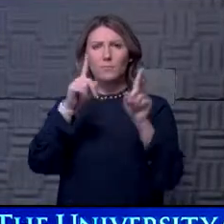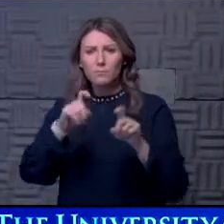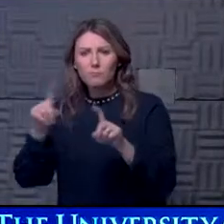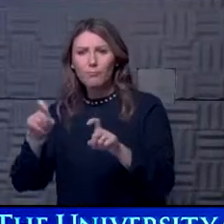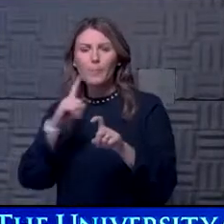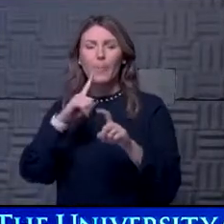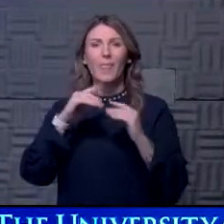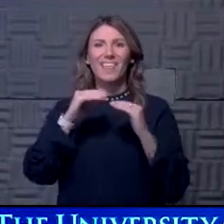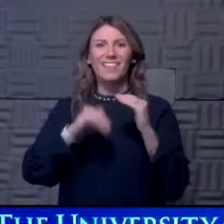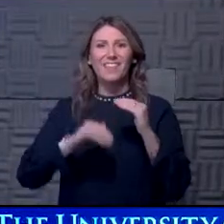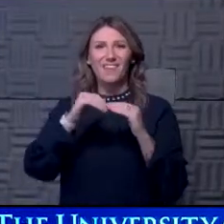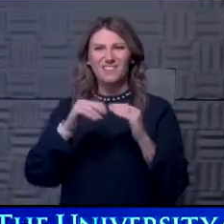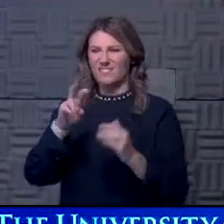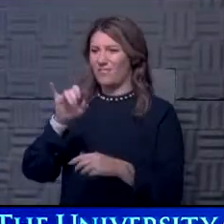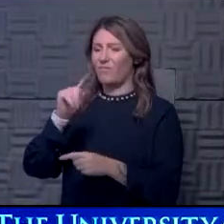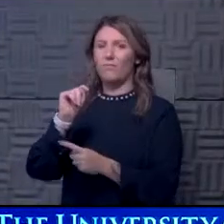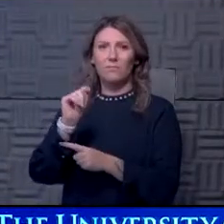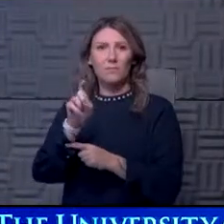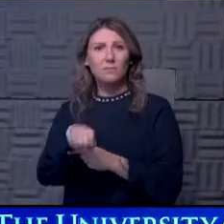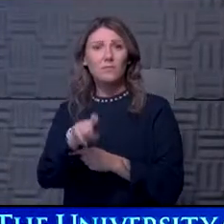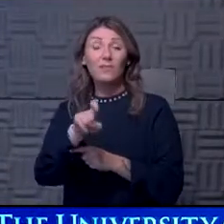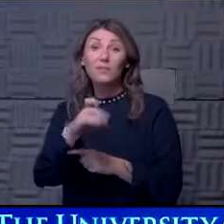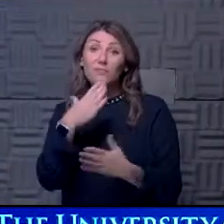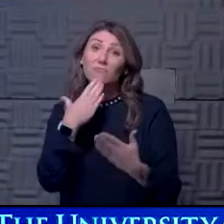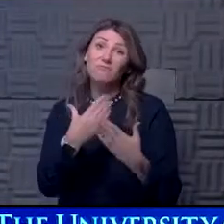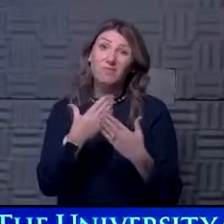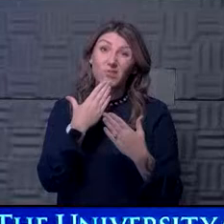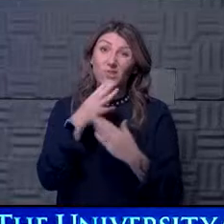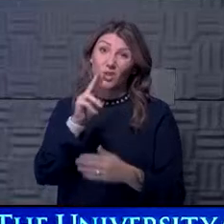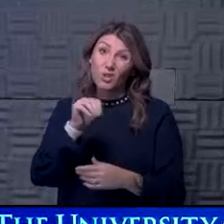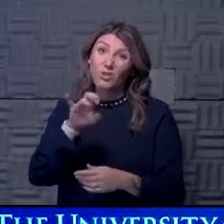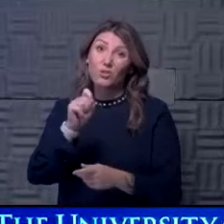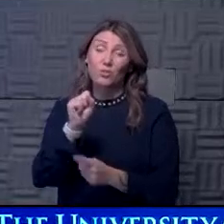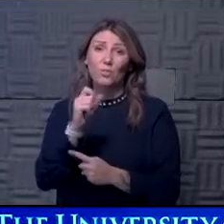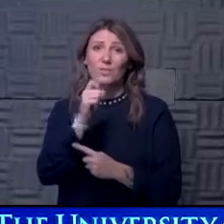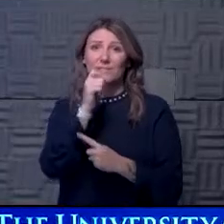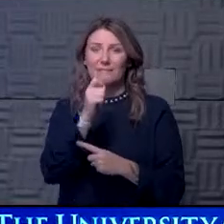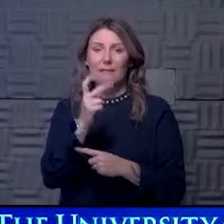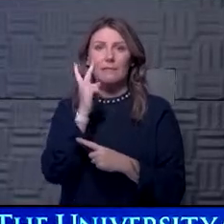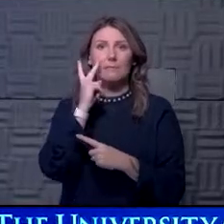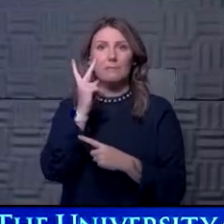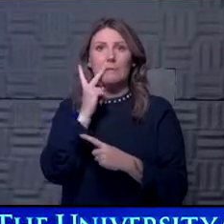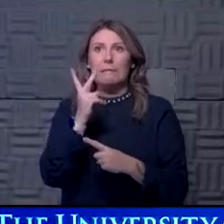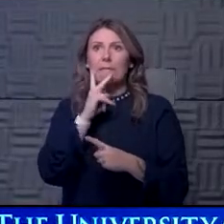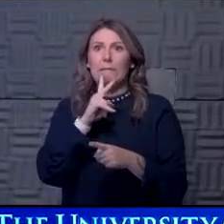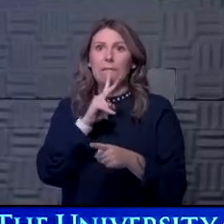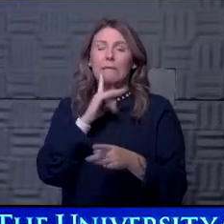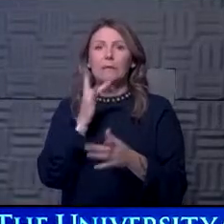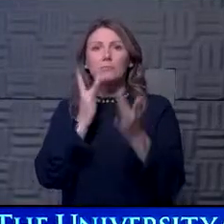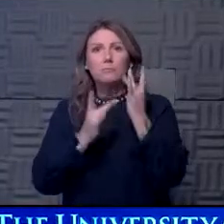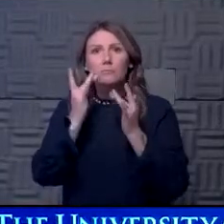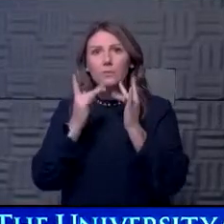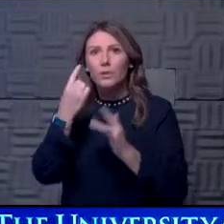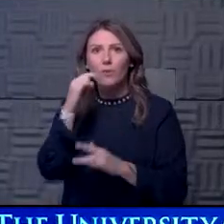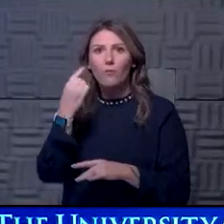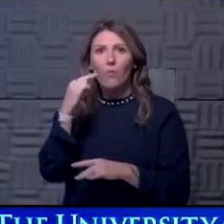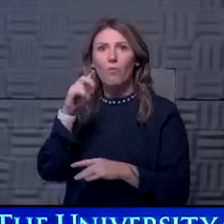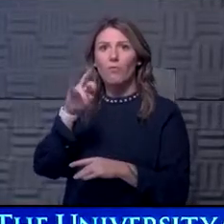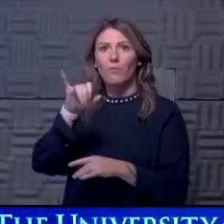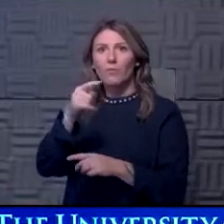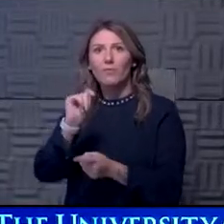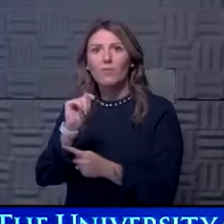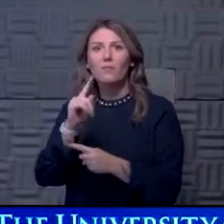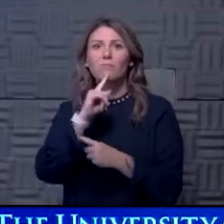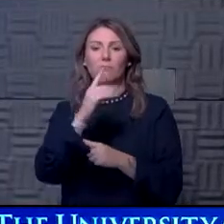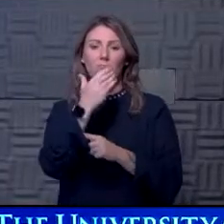expected, at least early on. So there is a bit of good news there is we're not seeing ventilator shortages as we found better ways to manage those patients. And I'm